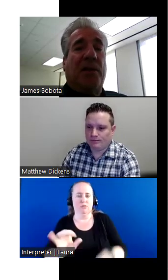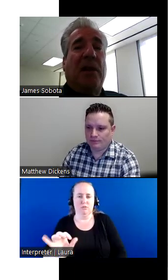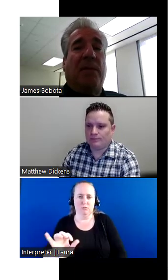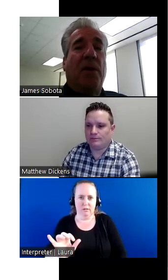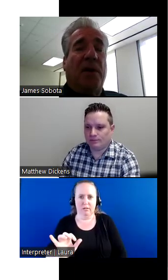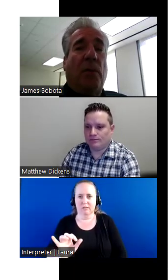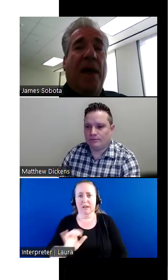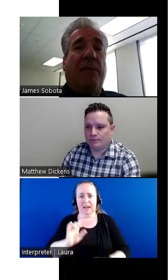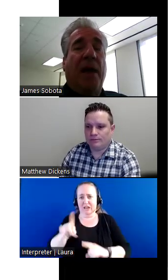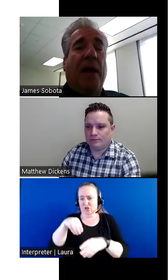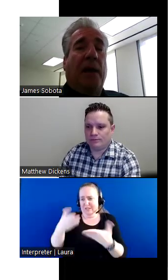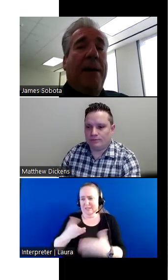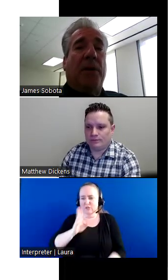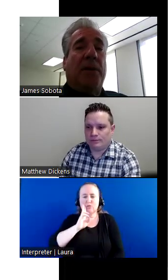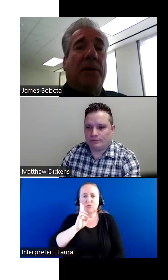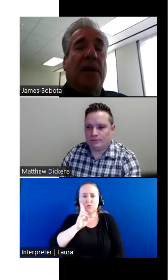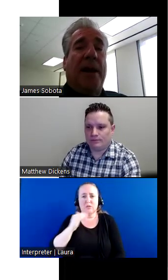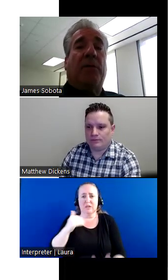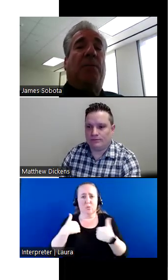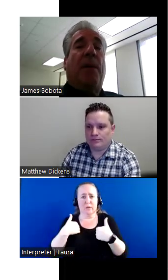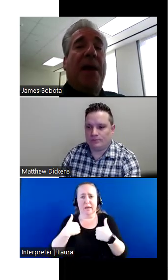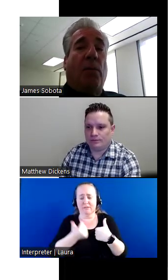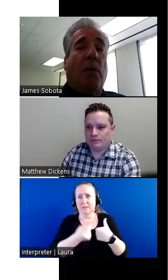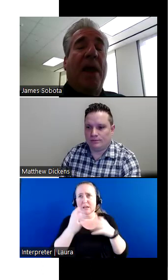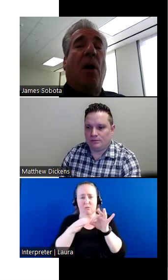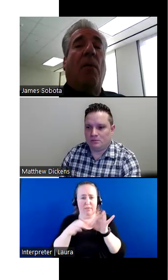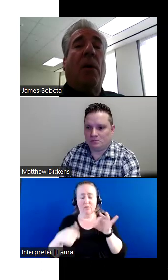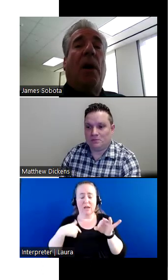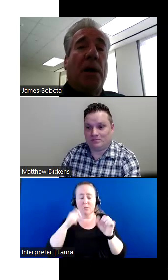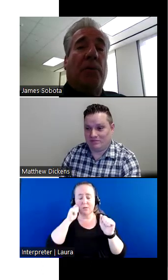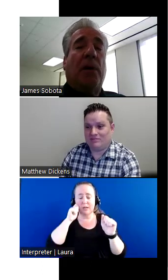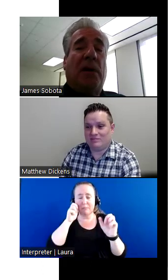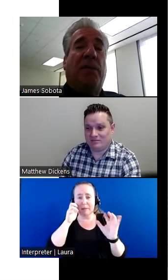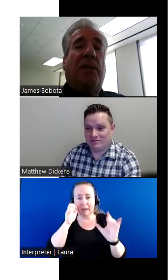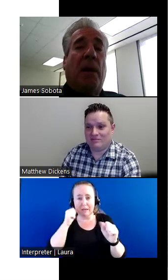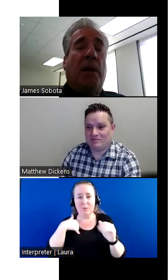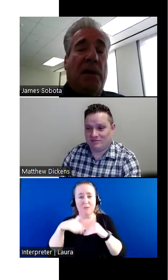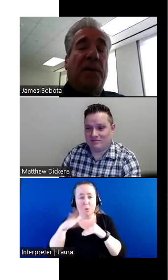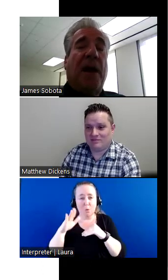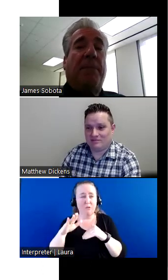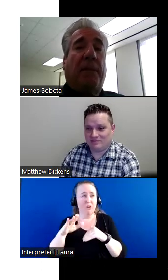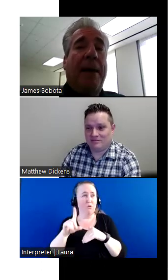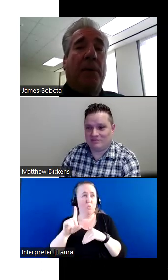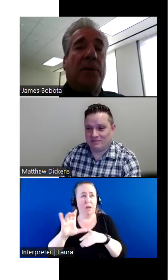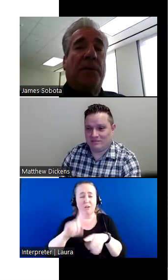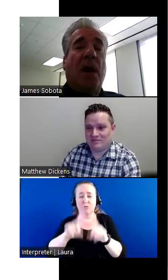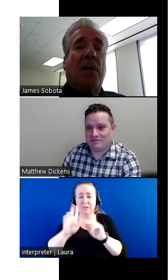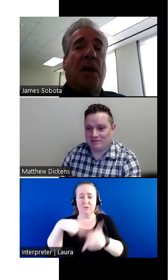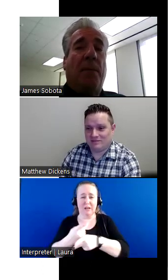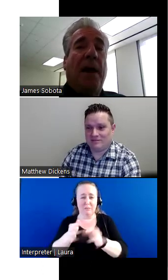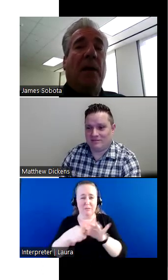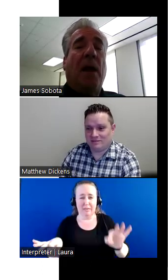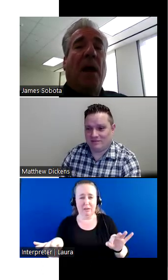just in the city of Houston, we have languages. And I was amazed where we have over a hundred different, different type of languages